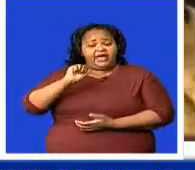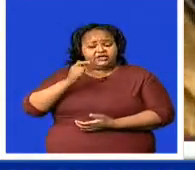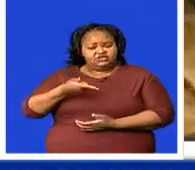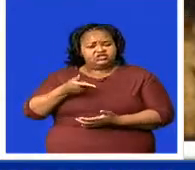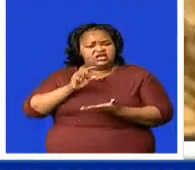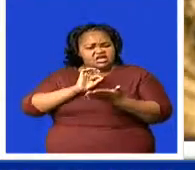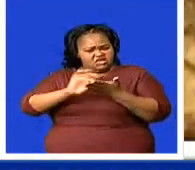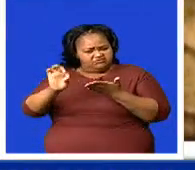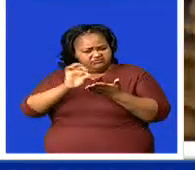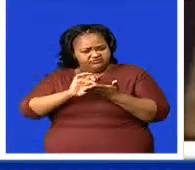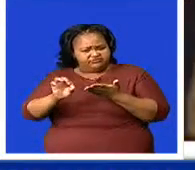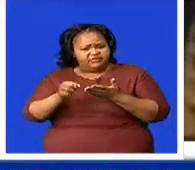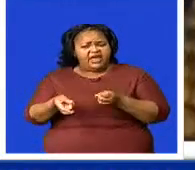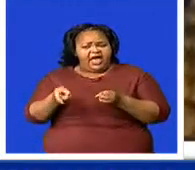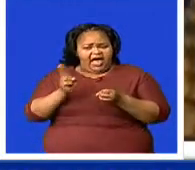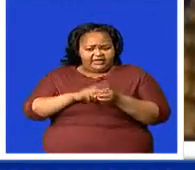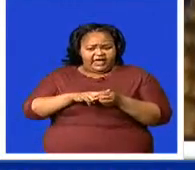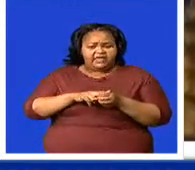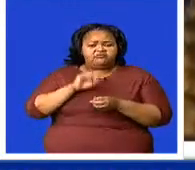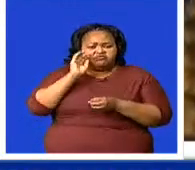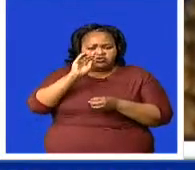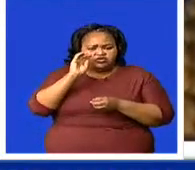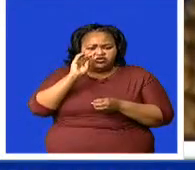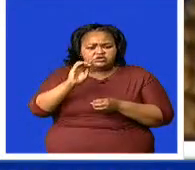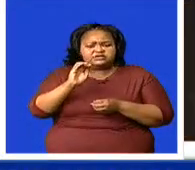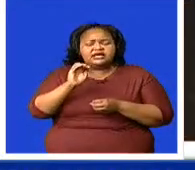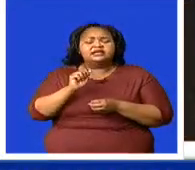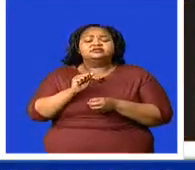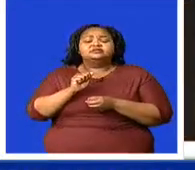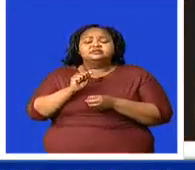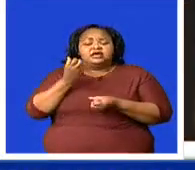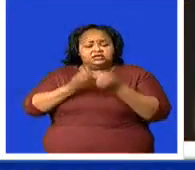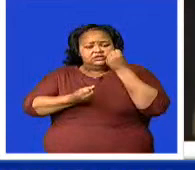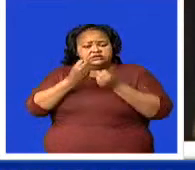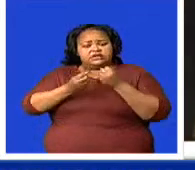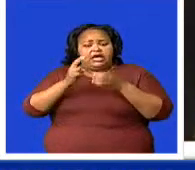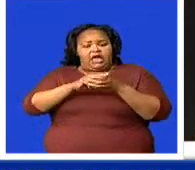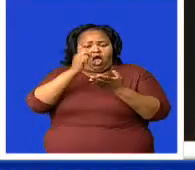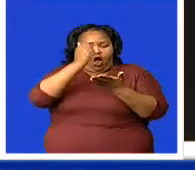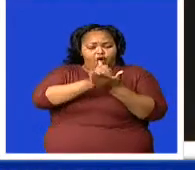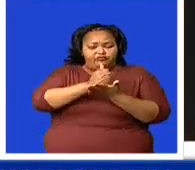we have consulted the judiciary in the Attorney General that